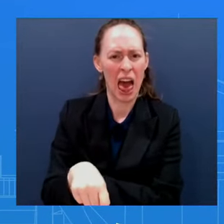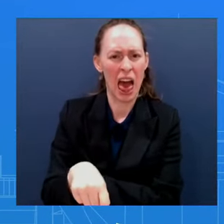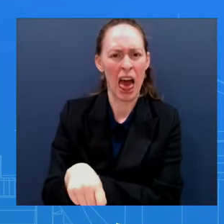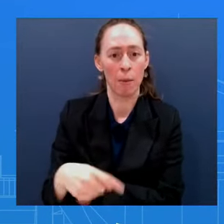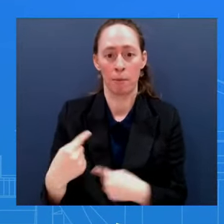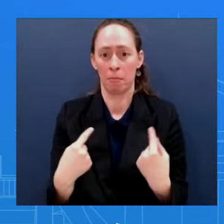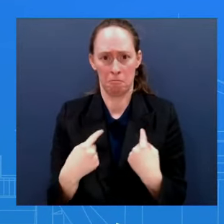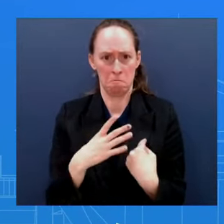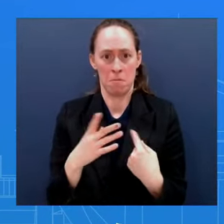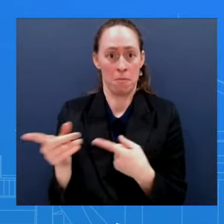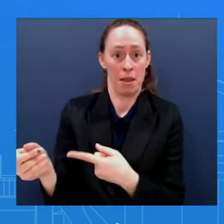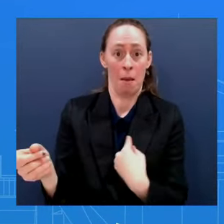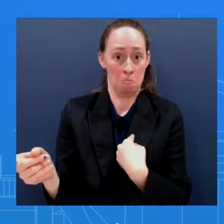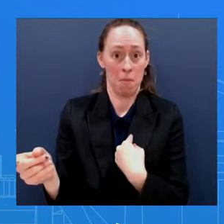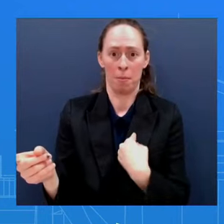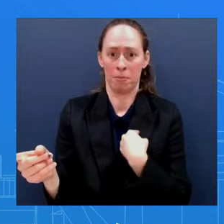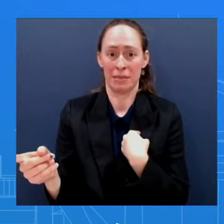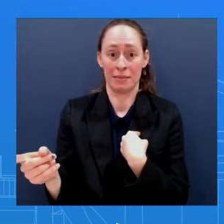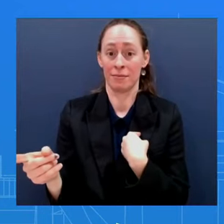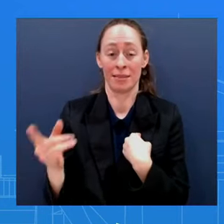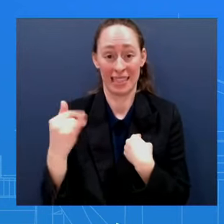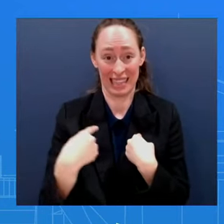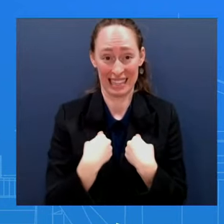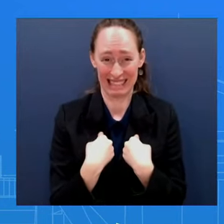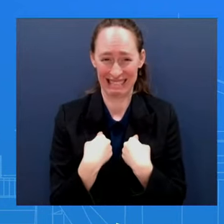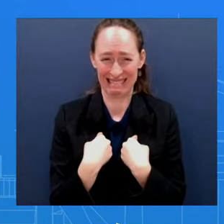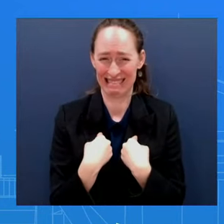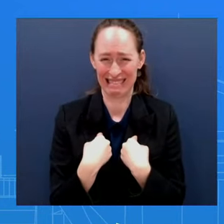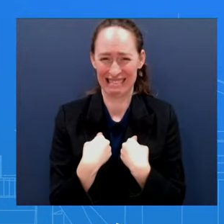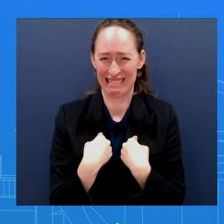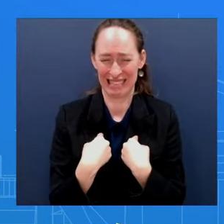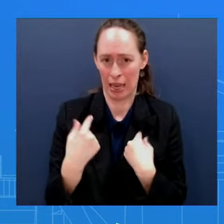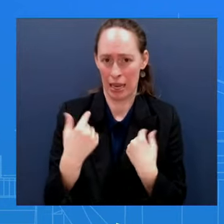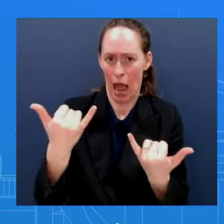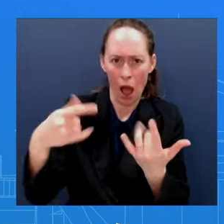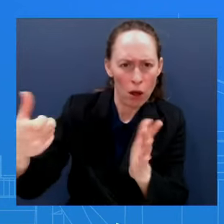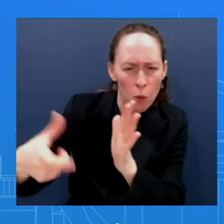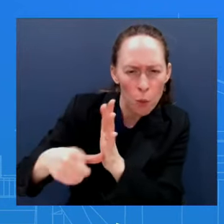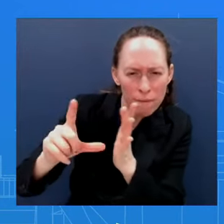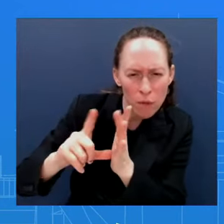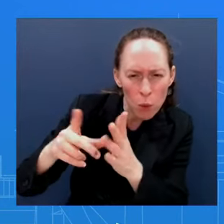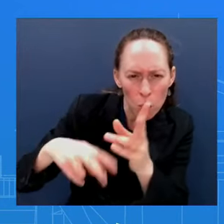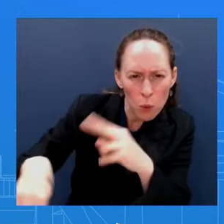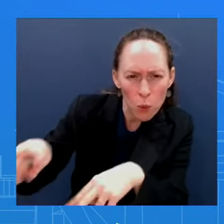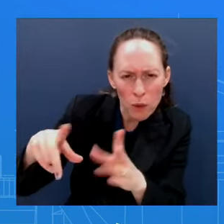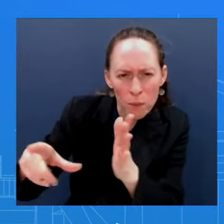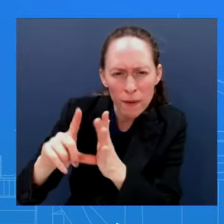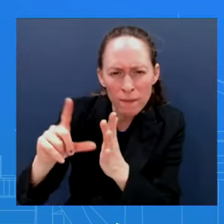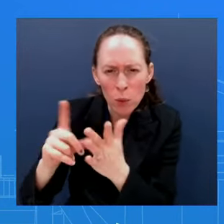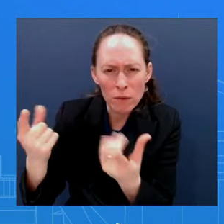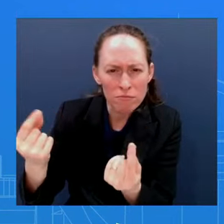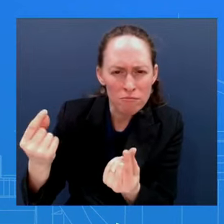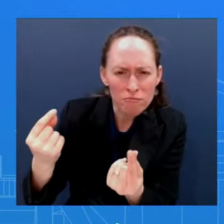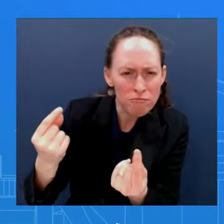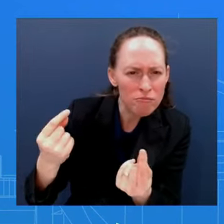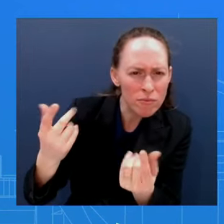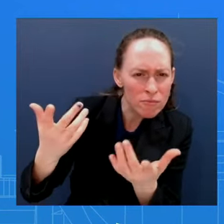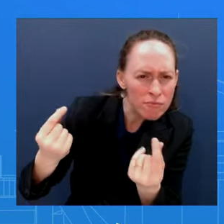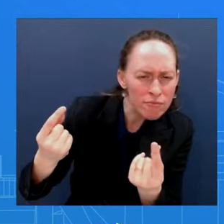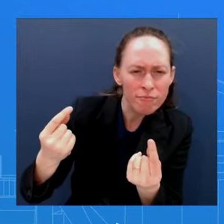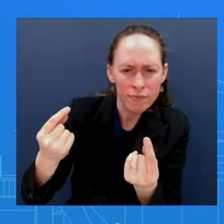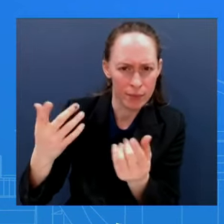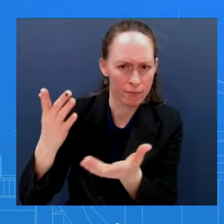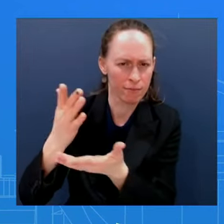it's under CFIUS review We want to be really mindful of not getting ahead of that And also it's the campaign So that is something that they would have to speak to